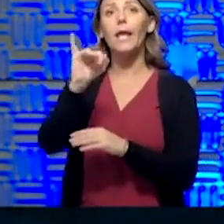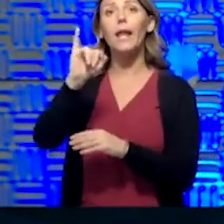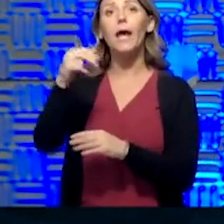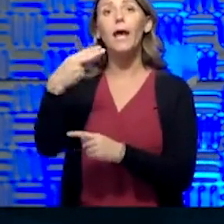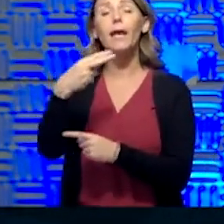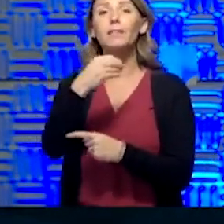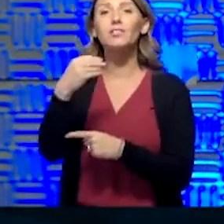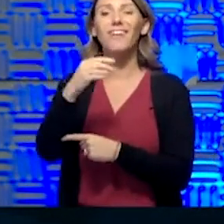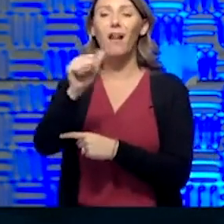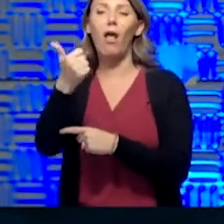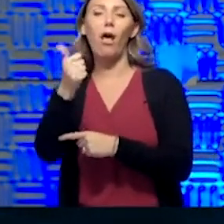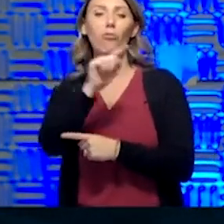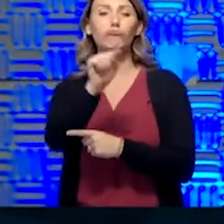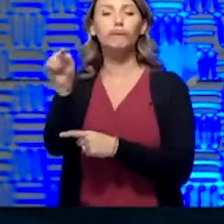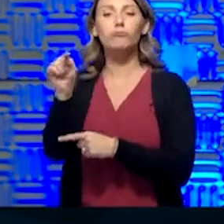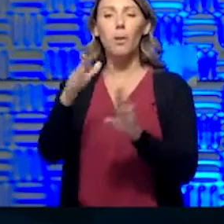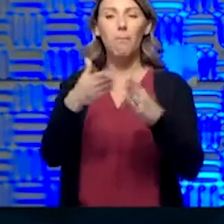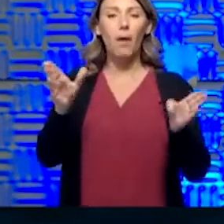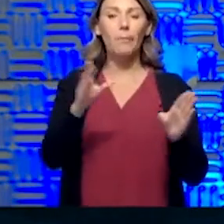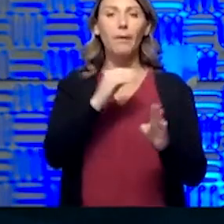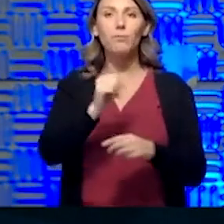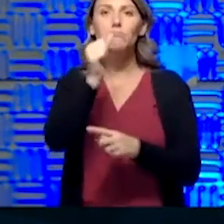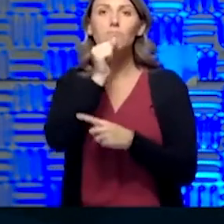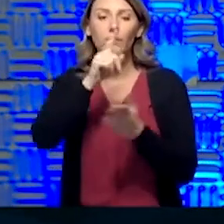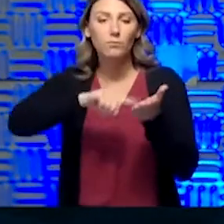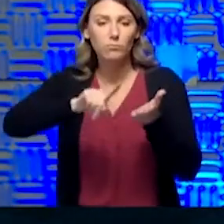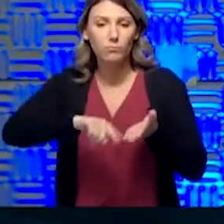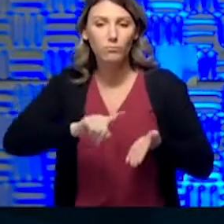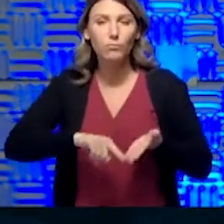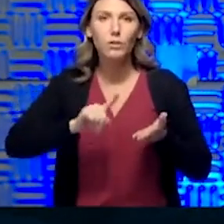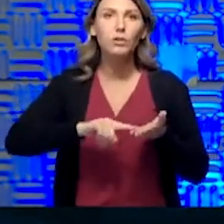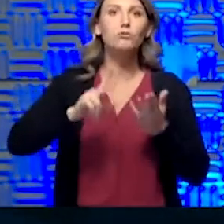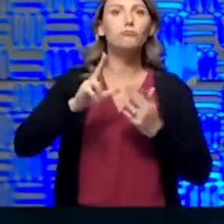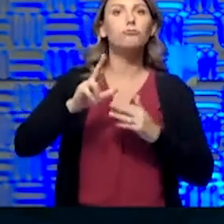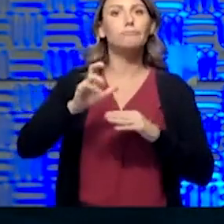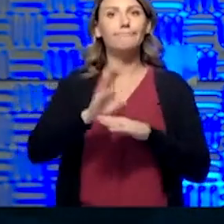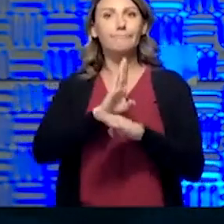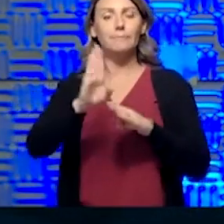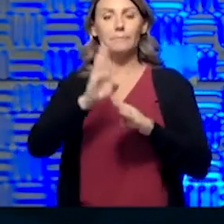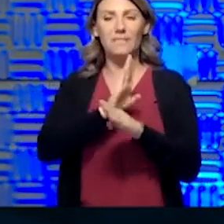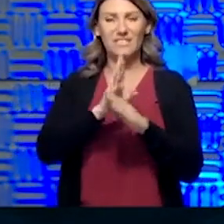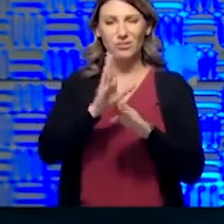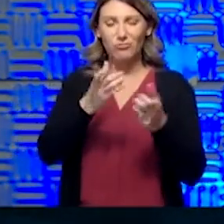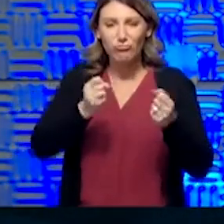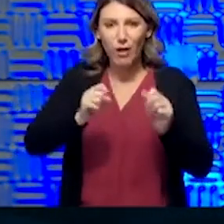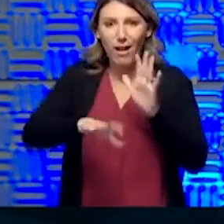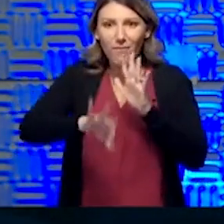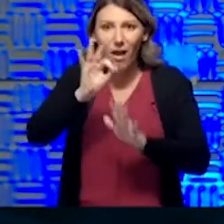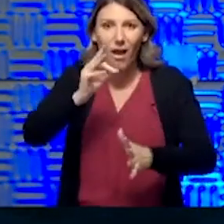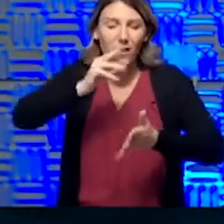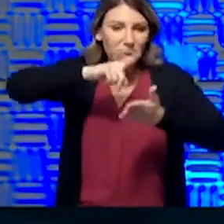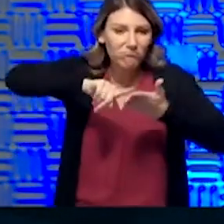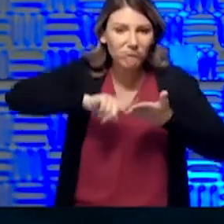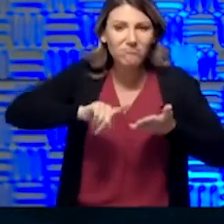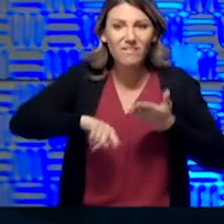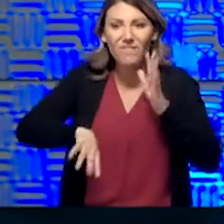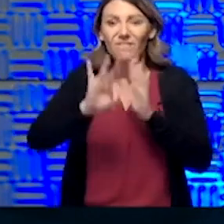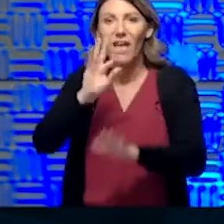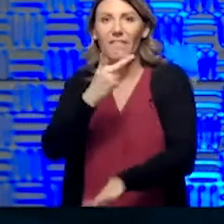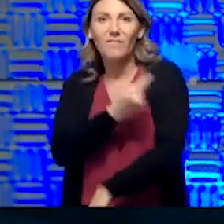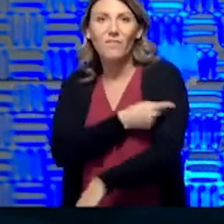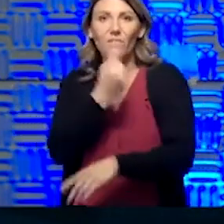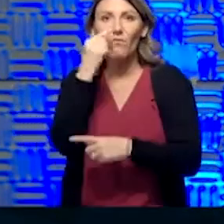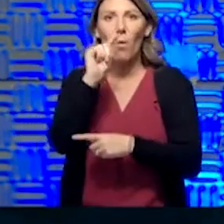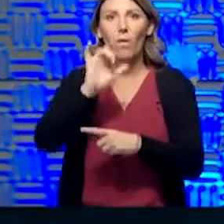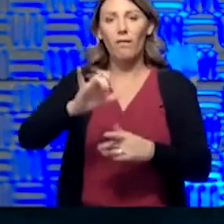a consortium of public and private research facilities to try to find that virus – to try to find that vaccine for the virus.